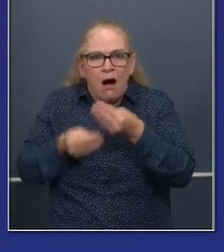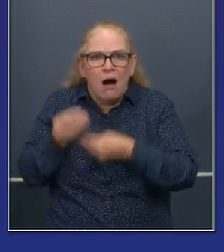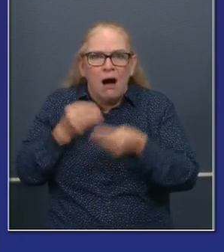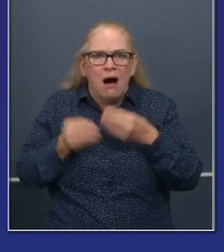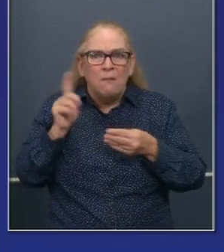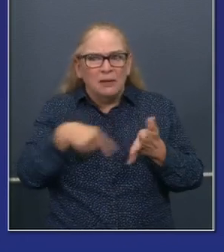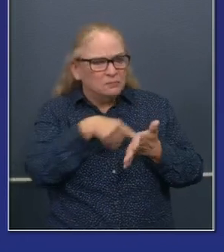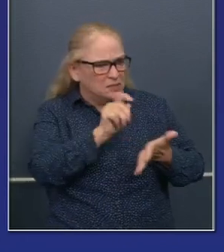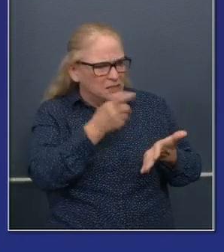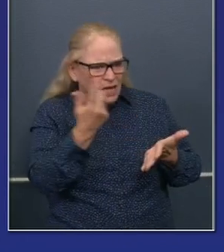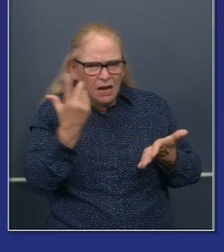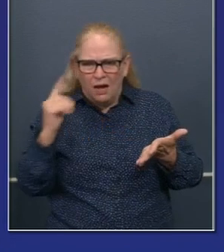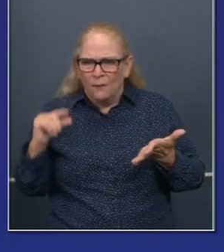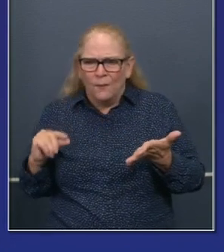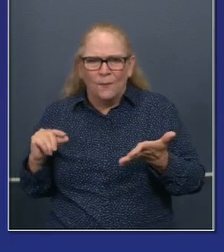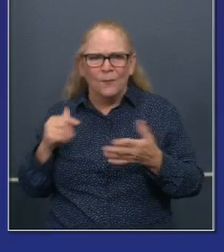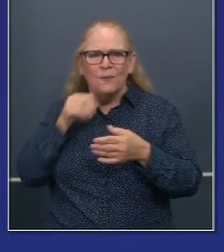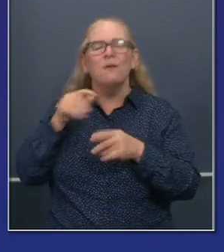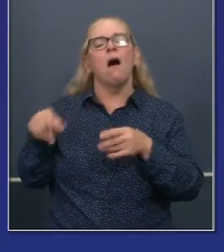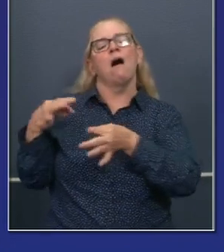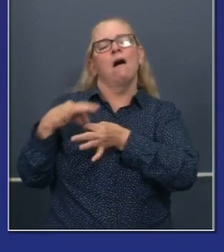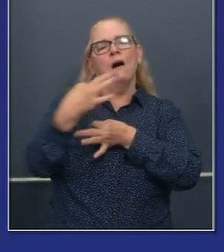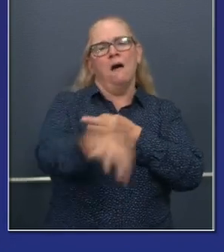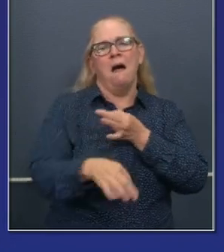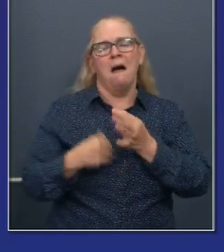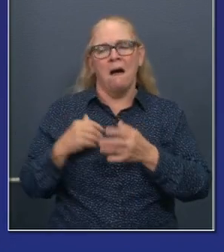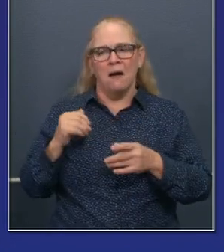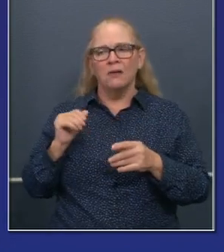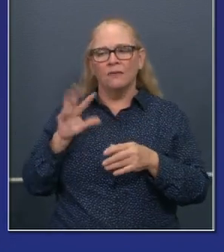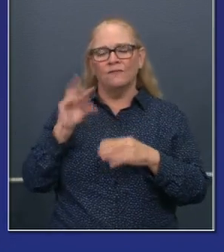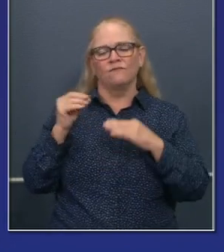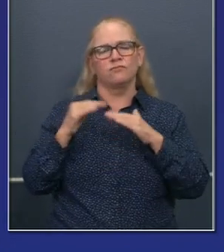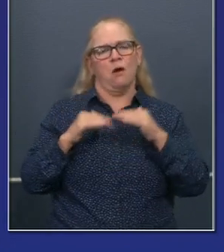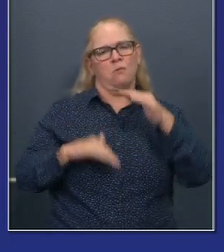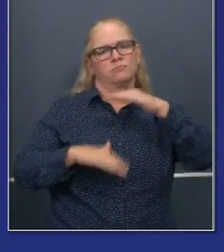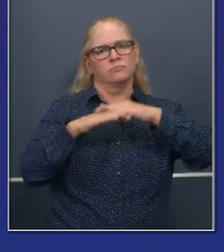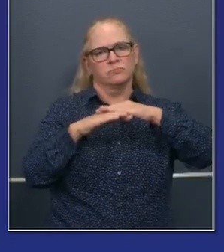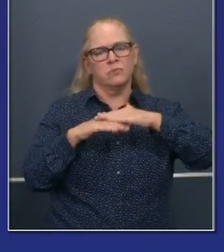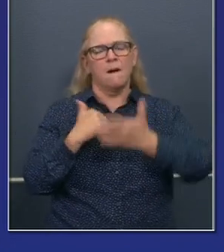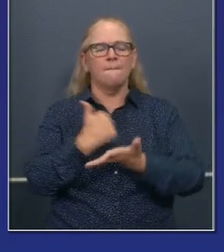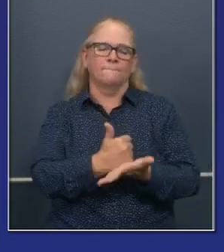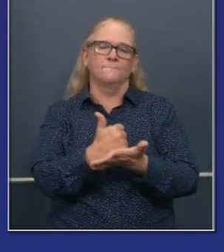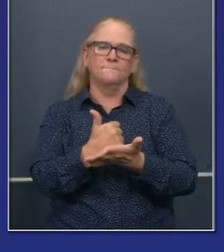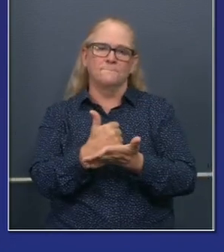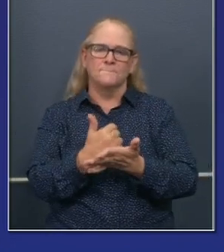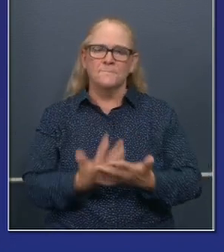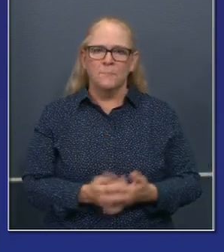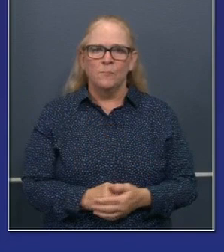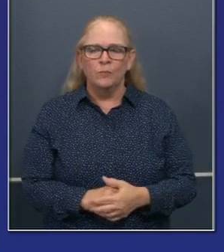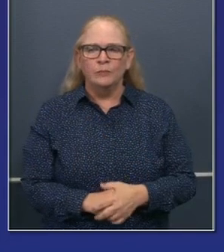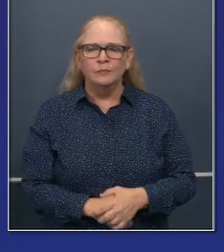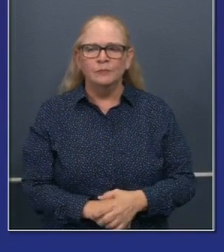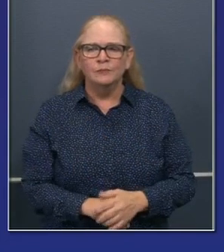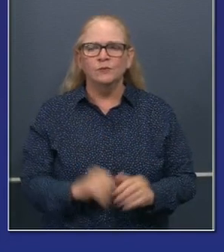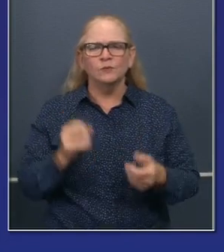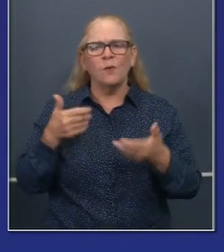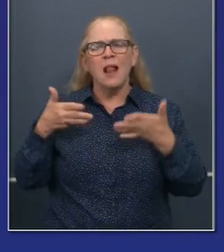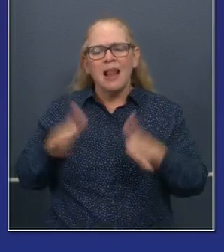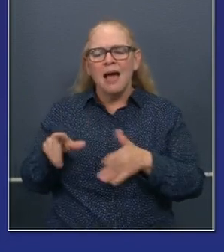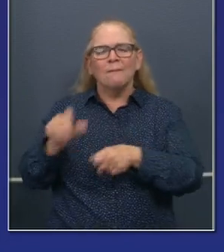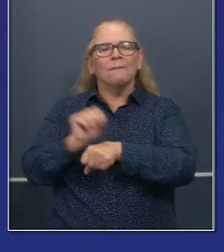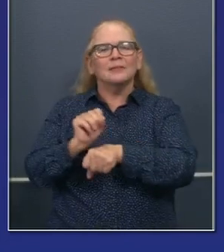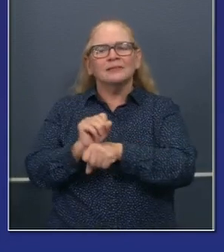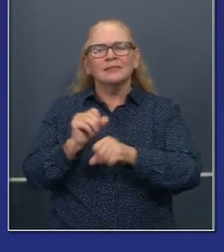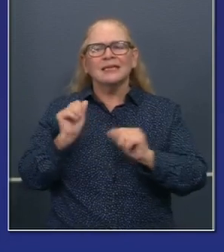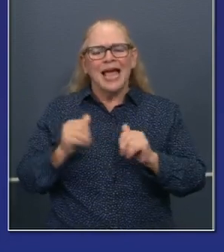to $50,000. It's like getting a line of credit against those dollars that are owed, uh, and being able to utilize them to pay rent, to pay